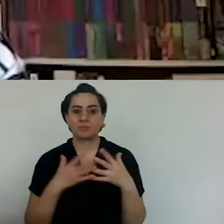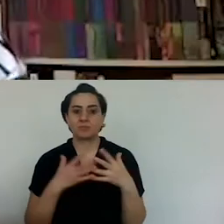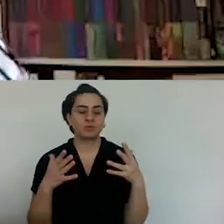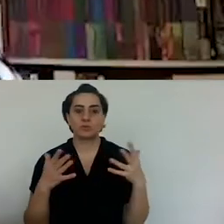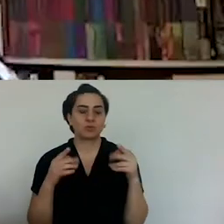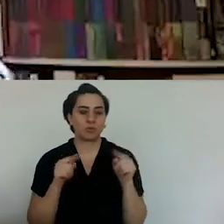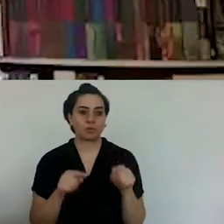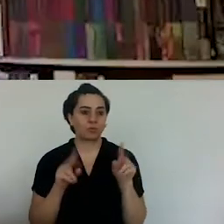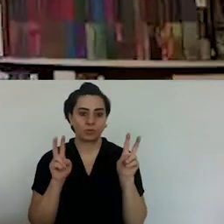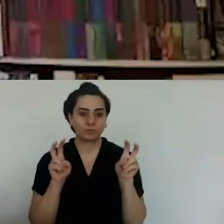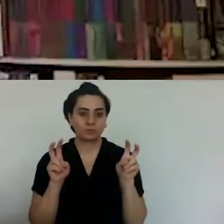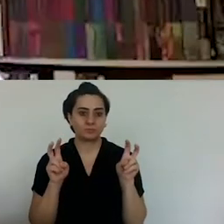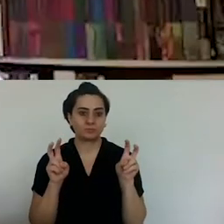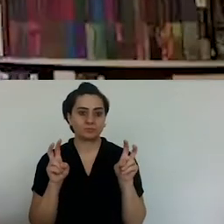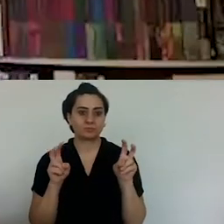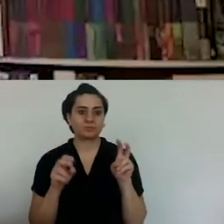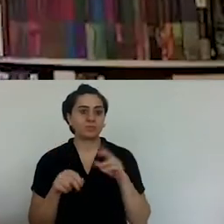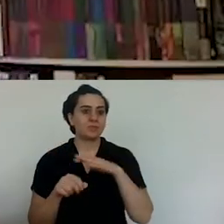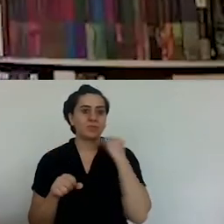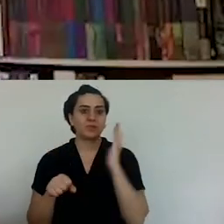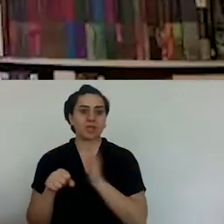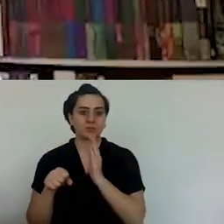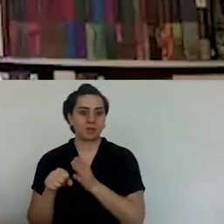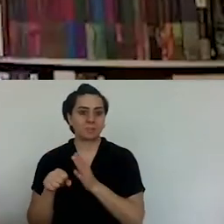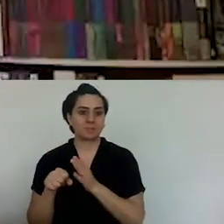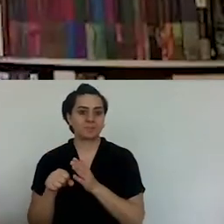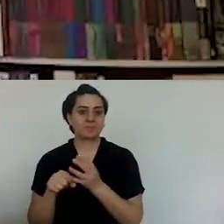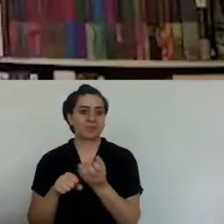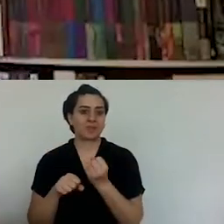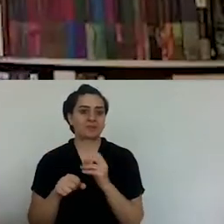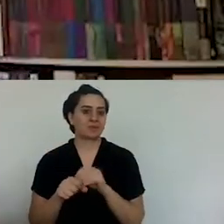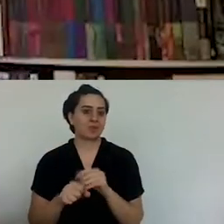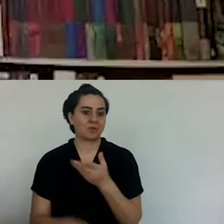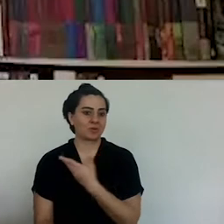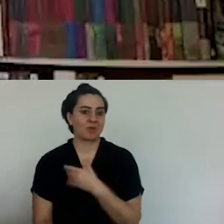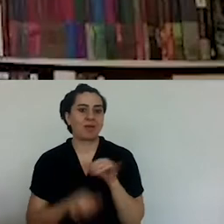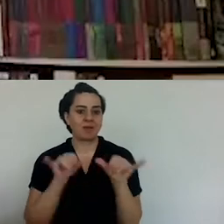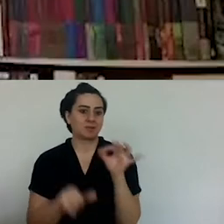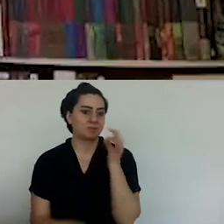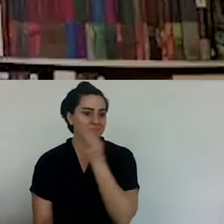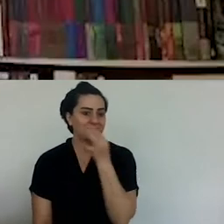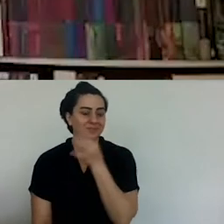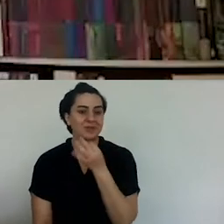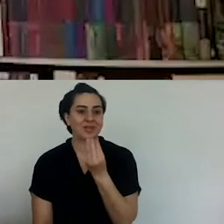enjoyment that I get from that is huge.